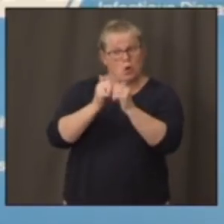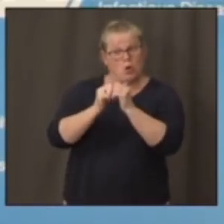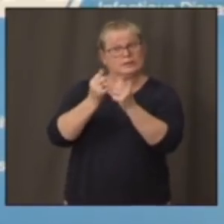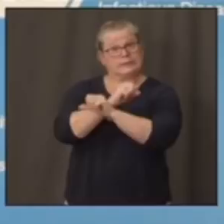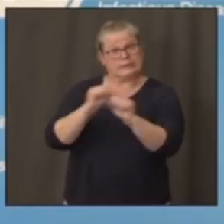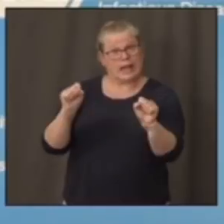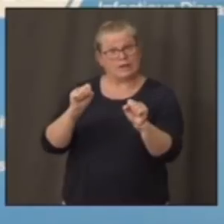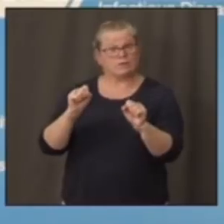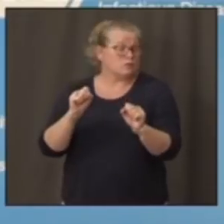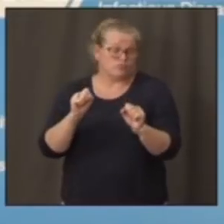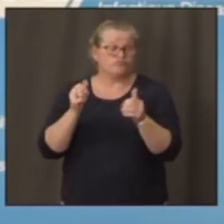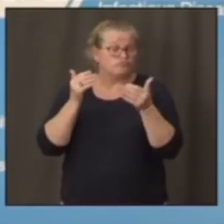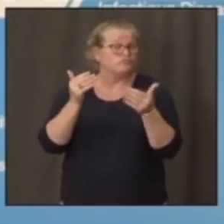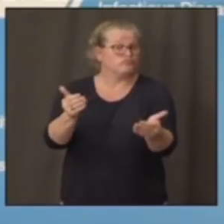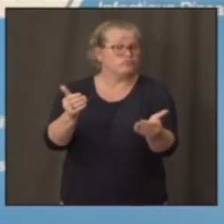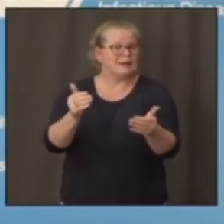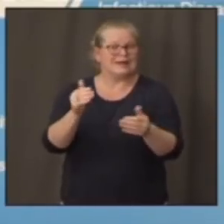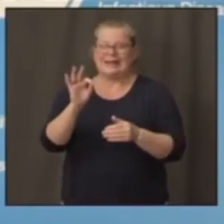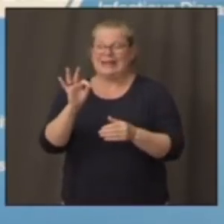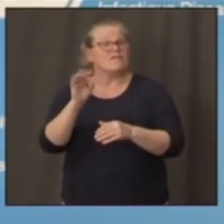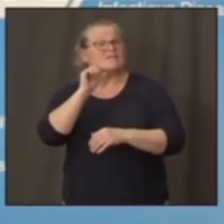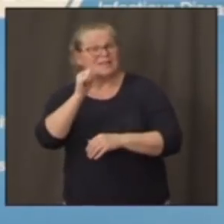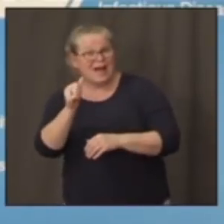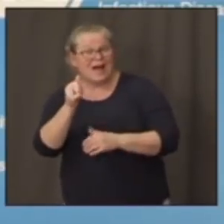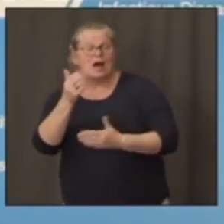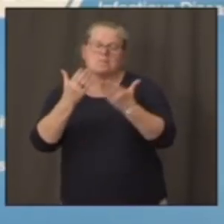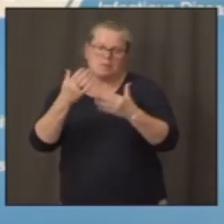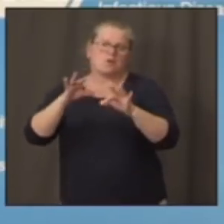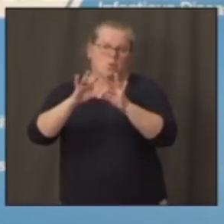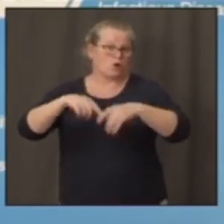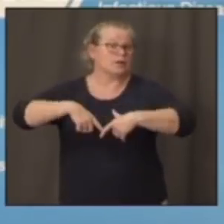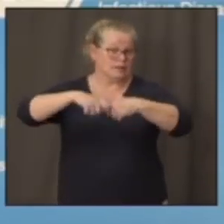fine. If not, then you may have to suspend it.